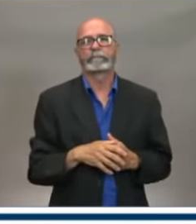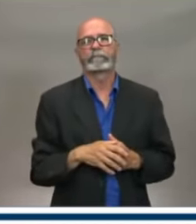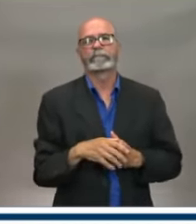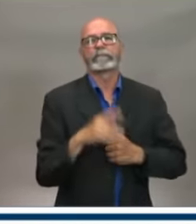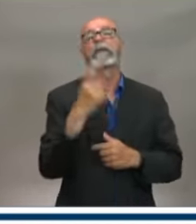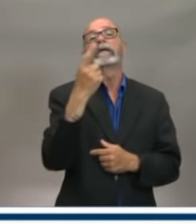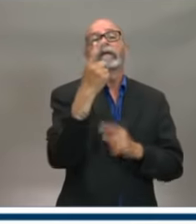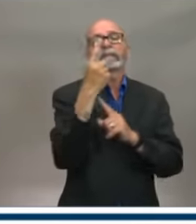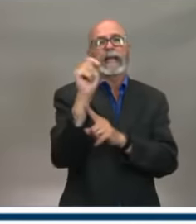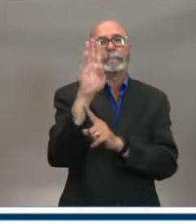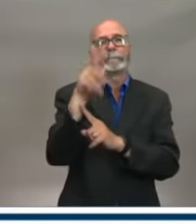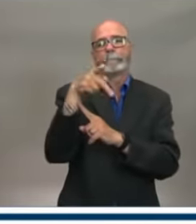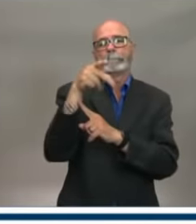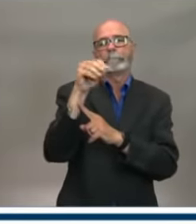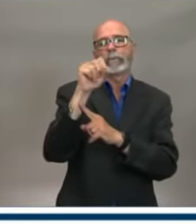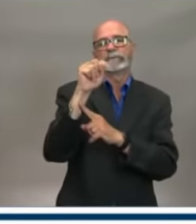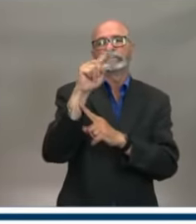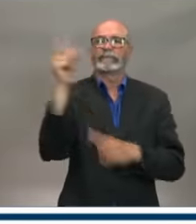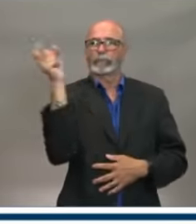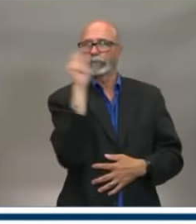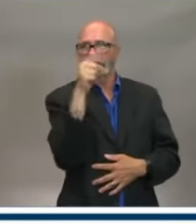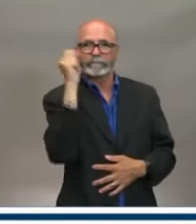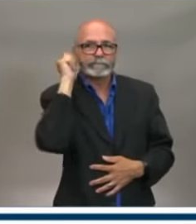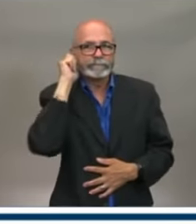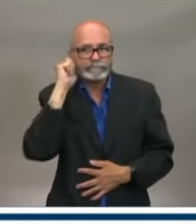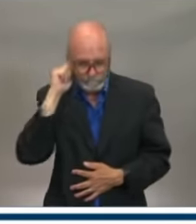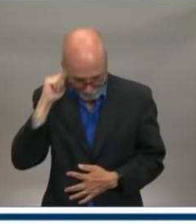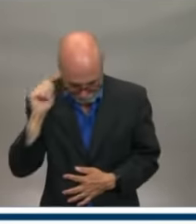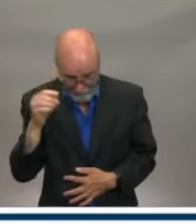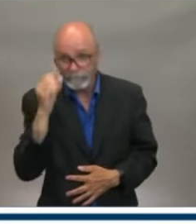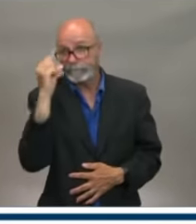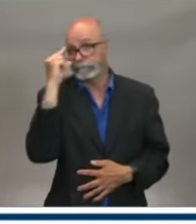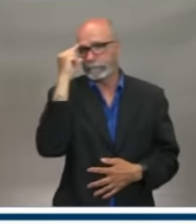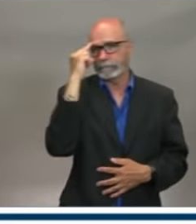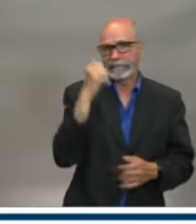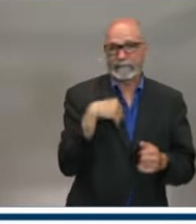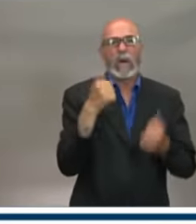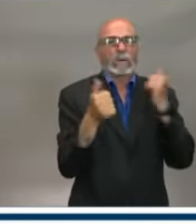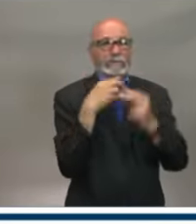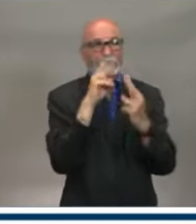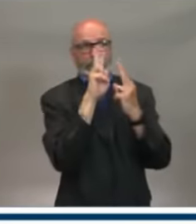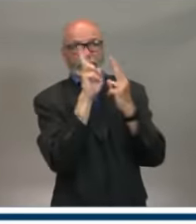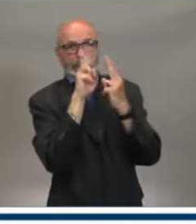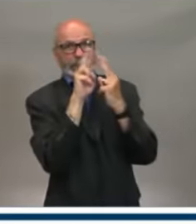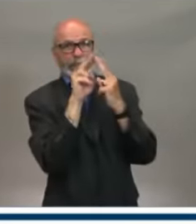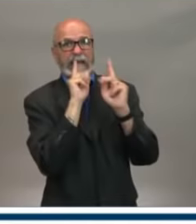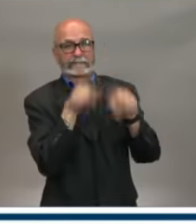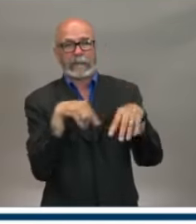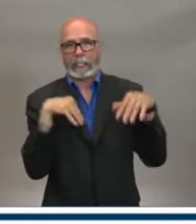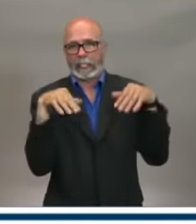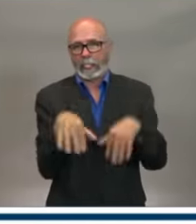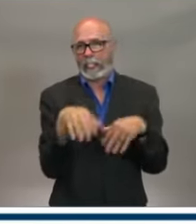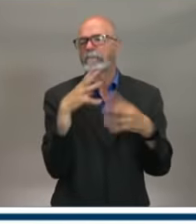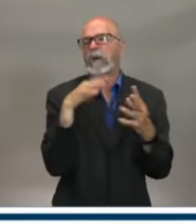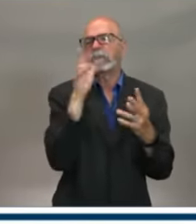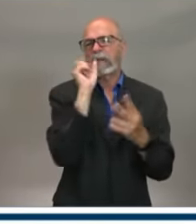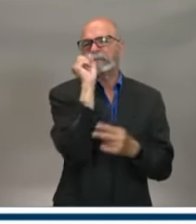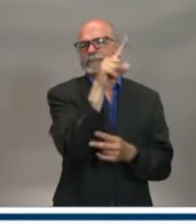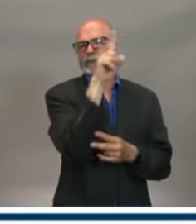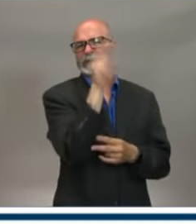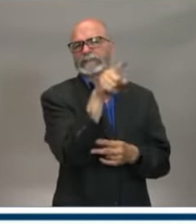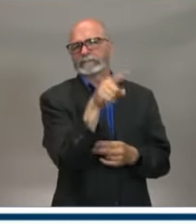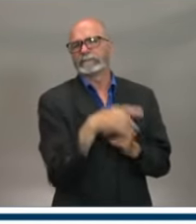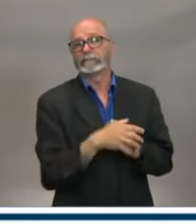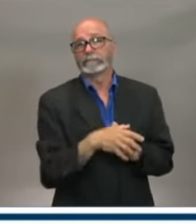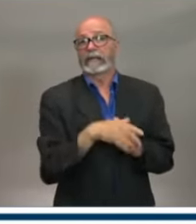Hi. I think this is for the Premier, but you guys can decide. Now that we're on the brink of reopening, is there any need to